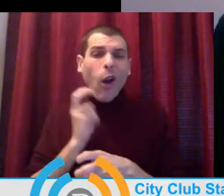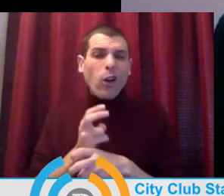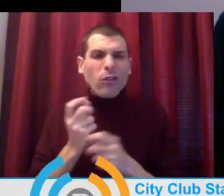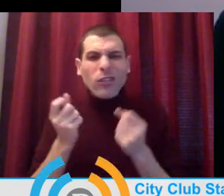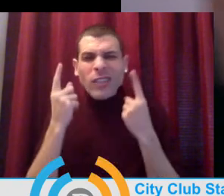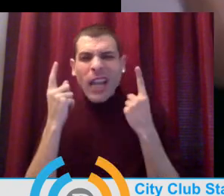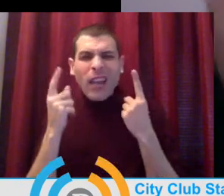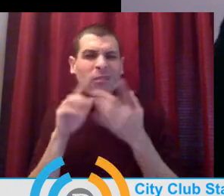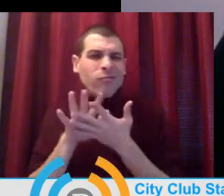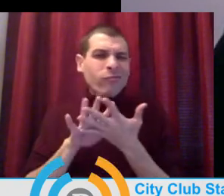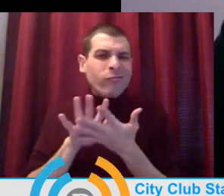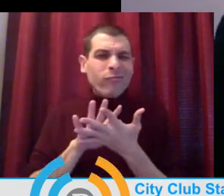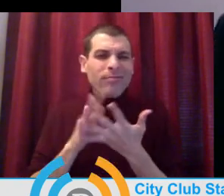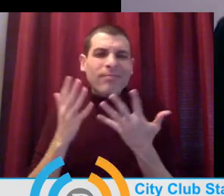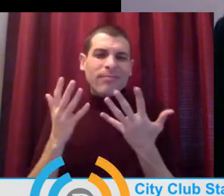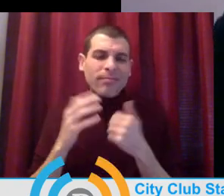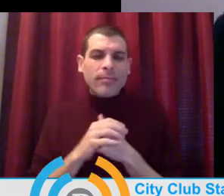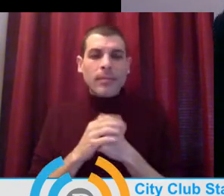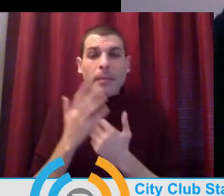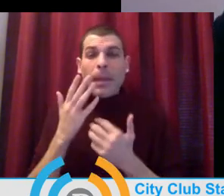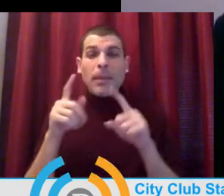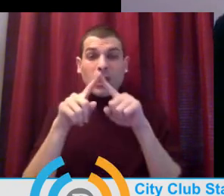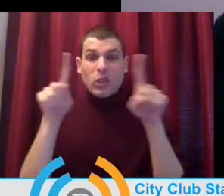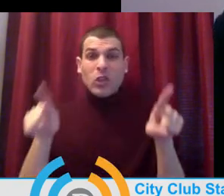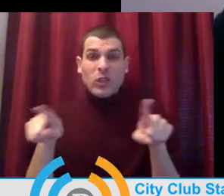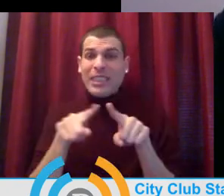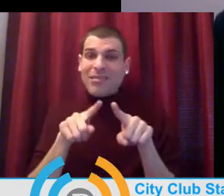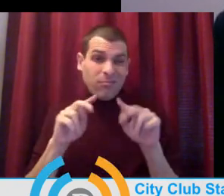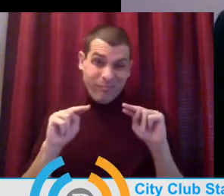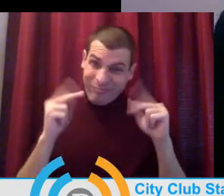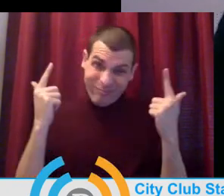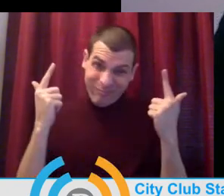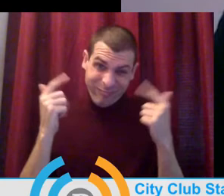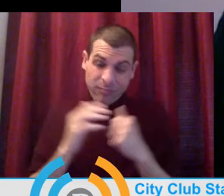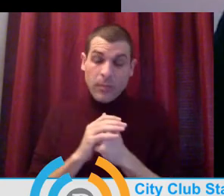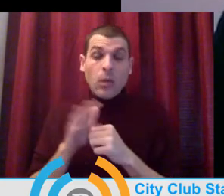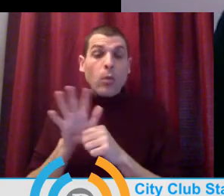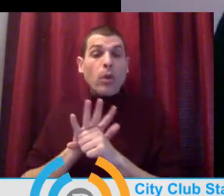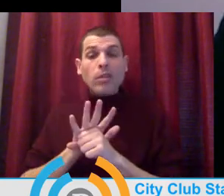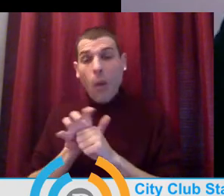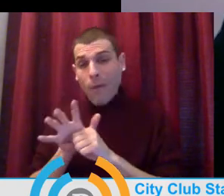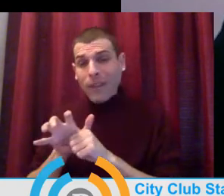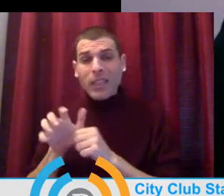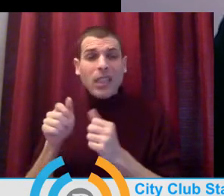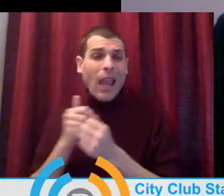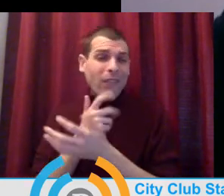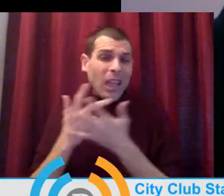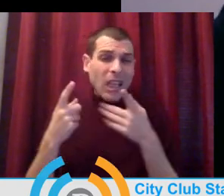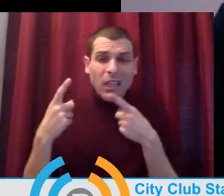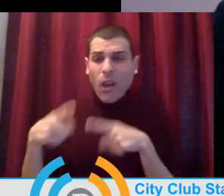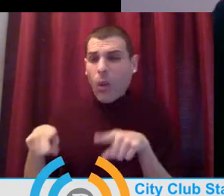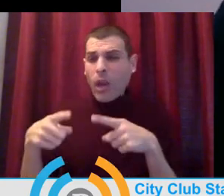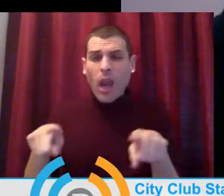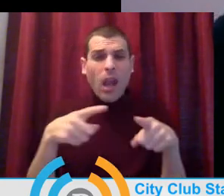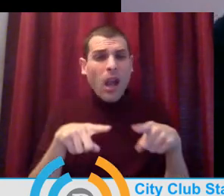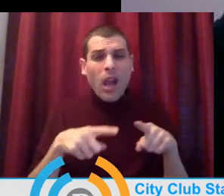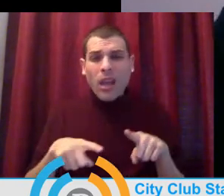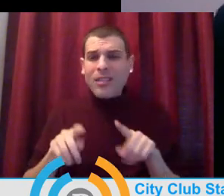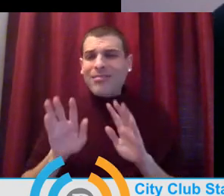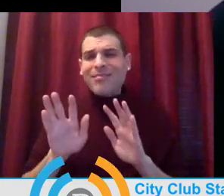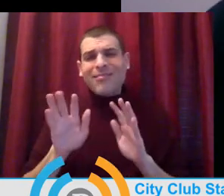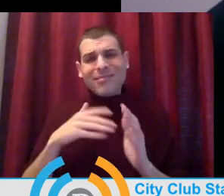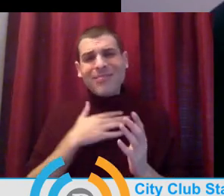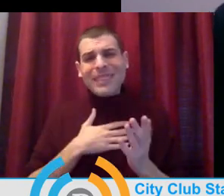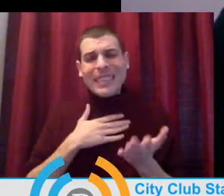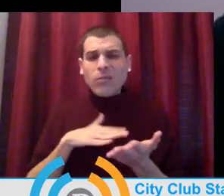through a screen. With COVID and many other things going on right now, there's